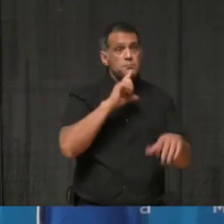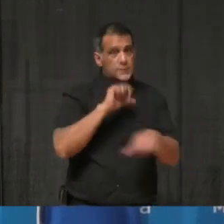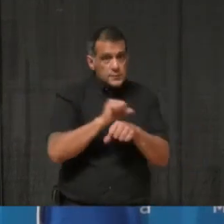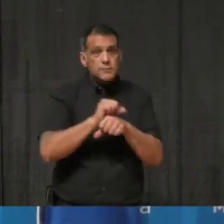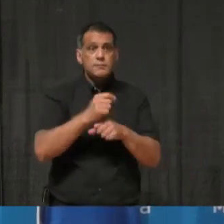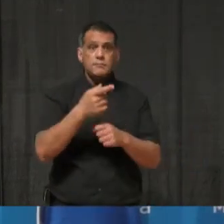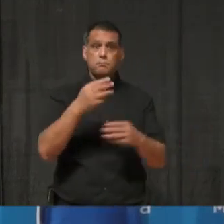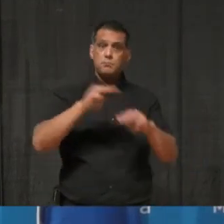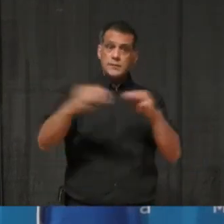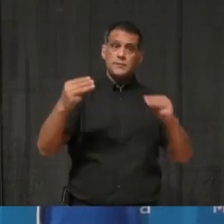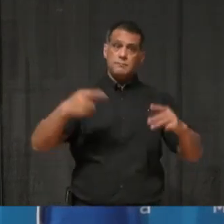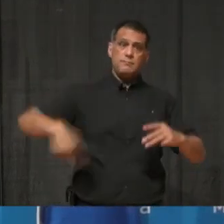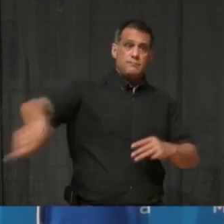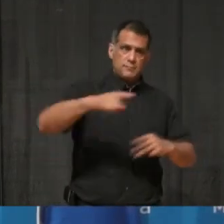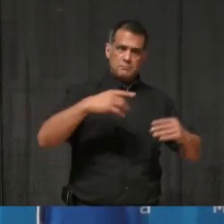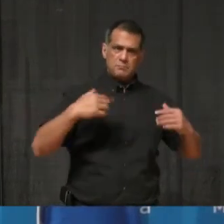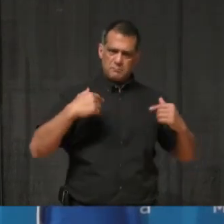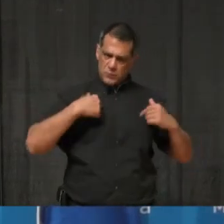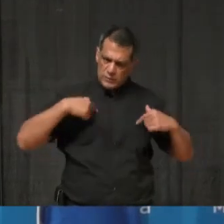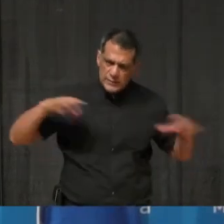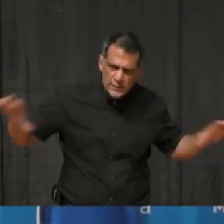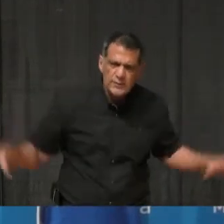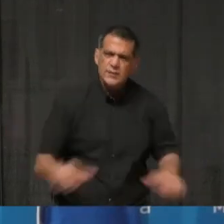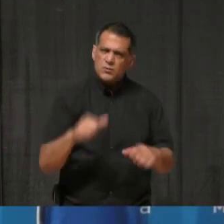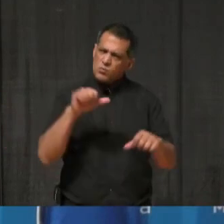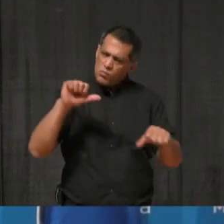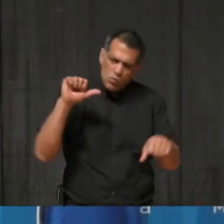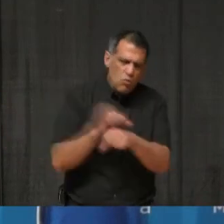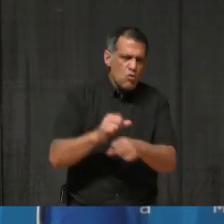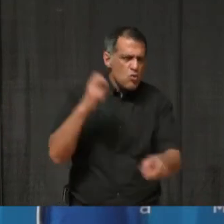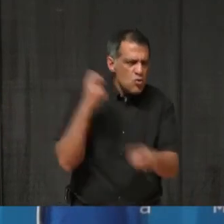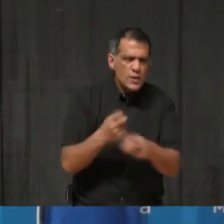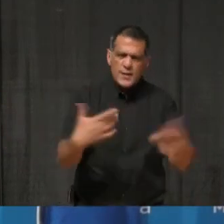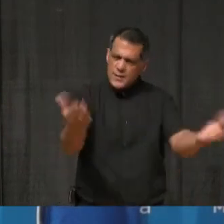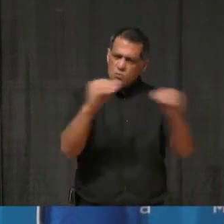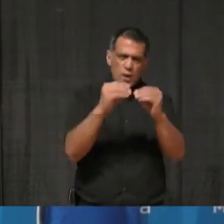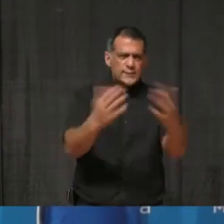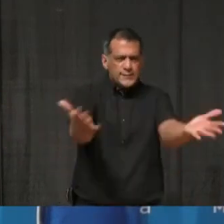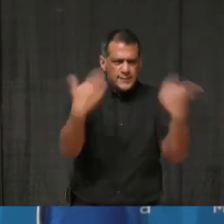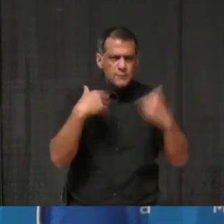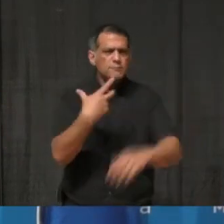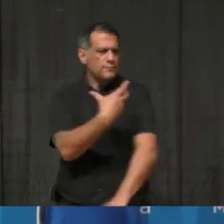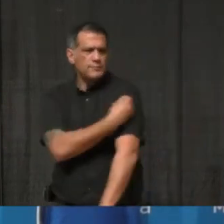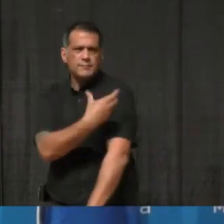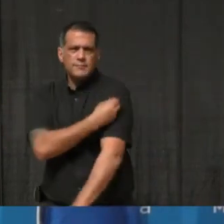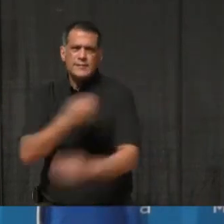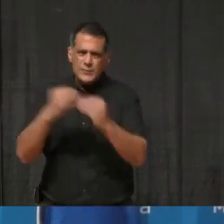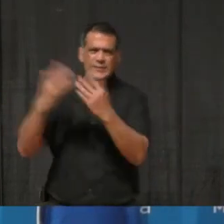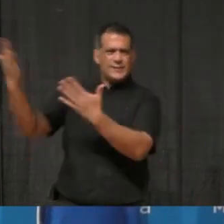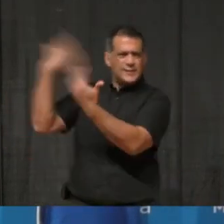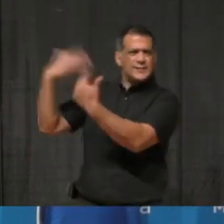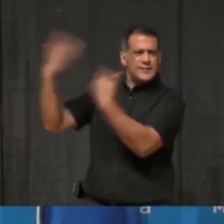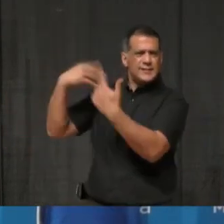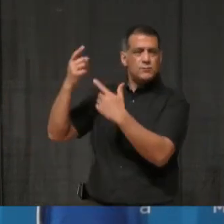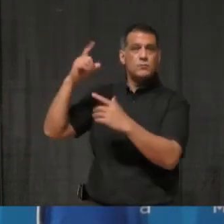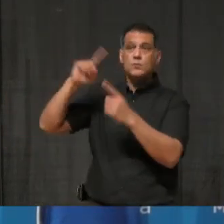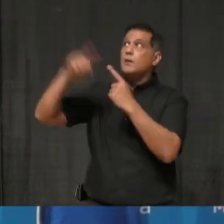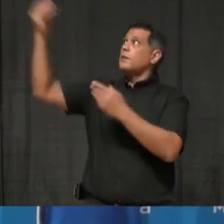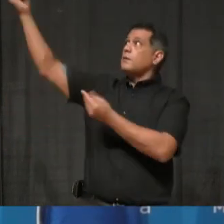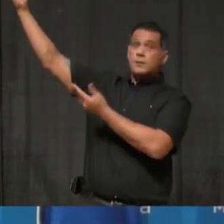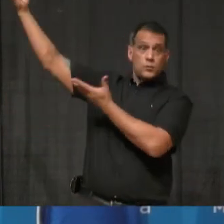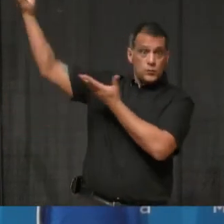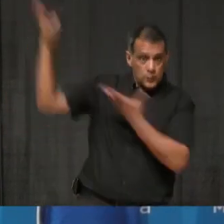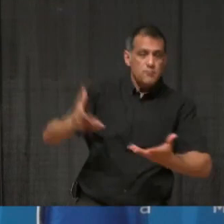I'm doing everything in my power to ensure that even more vaccines do become available. When they become available,